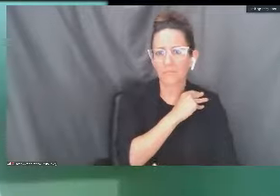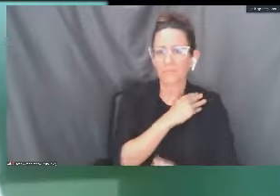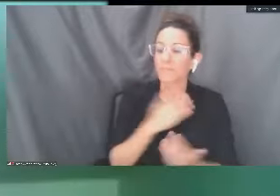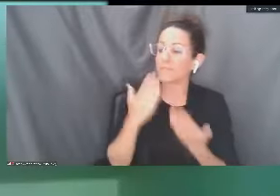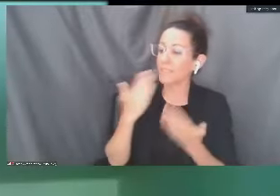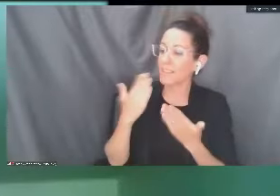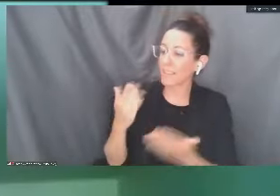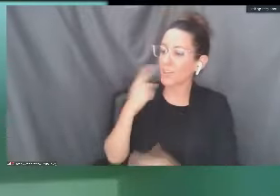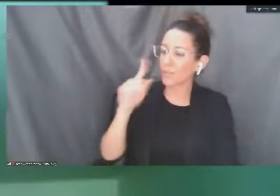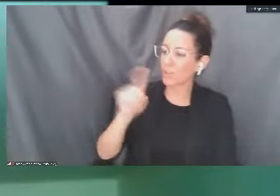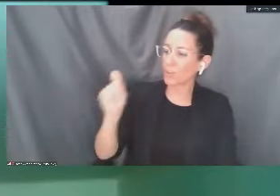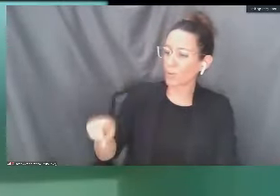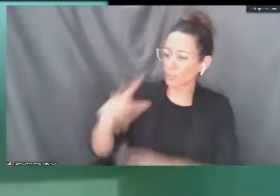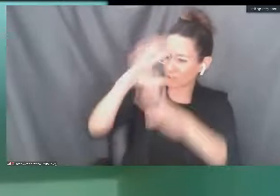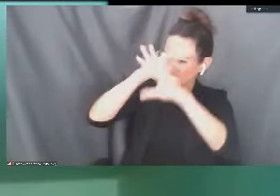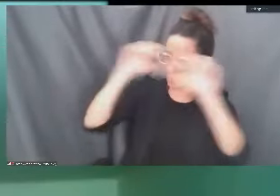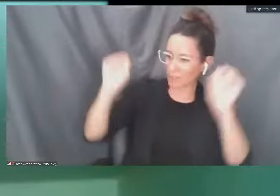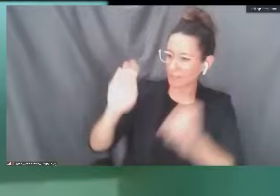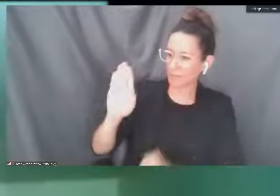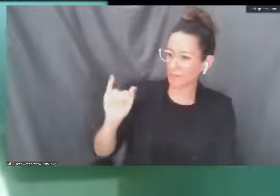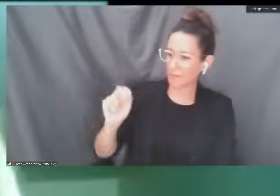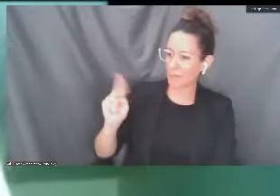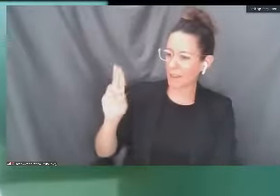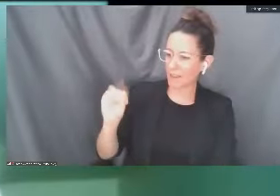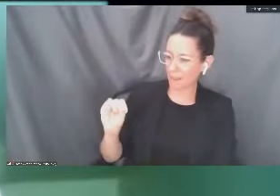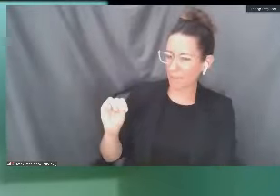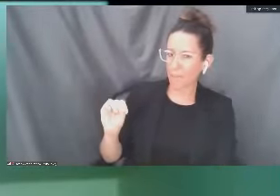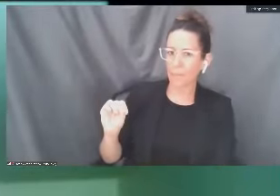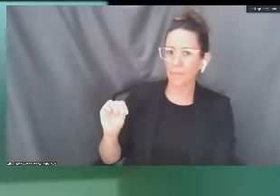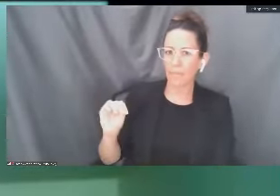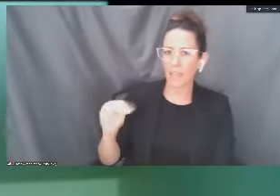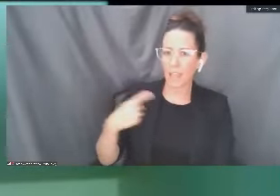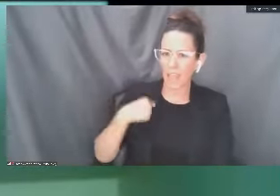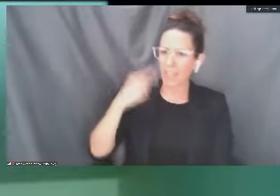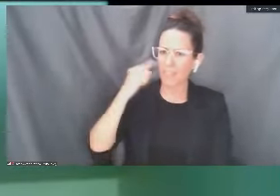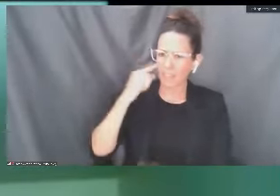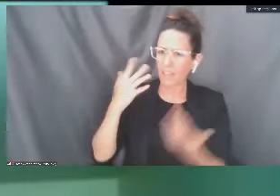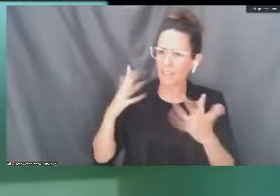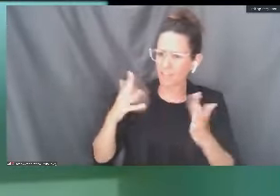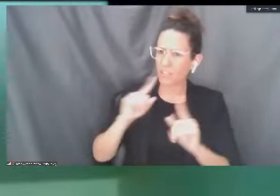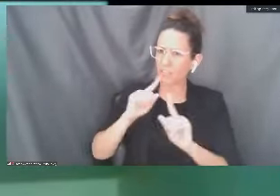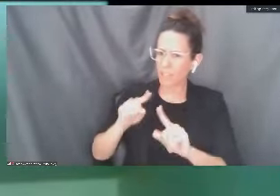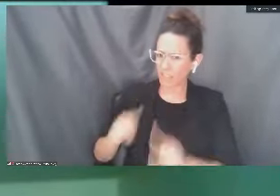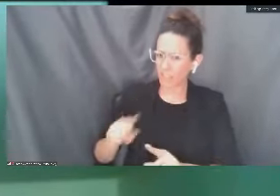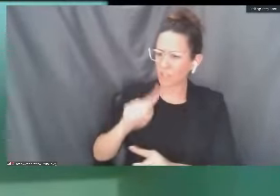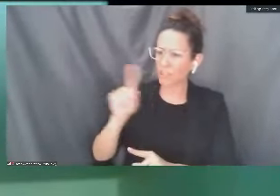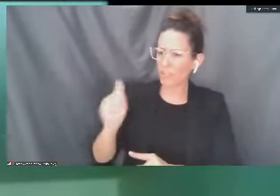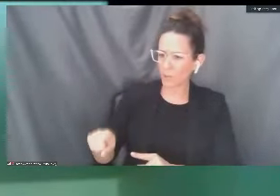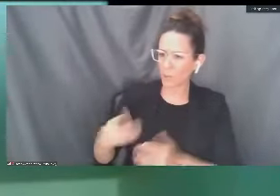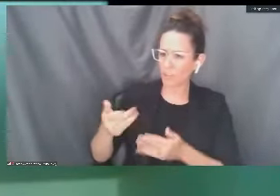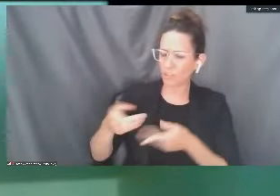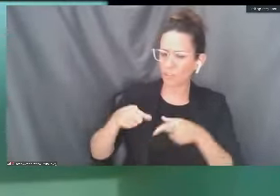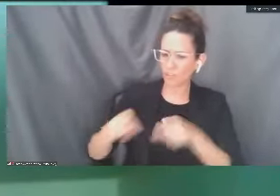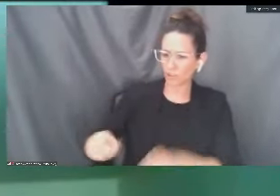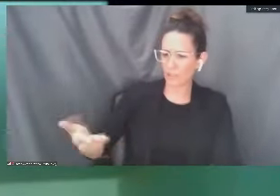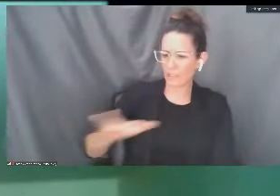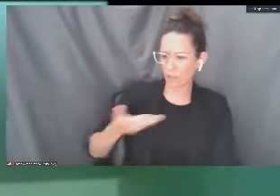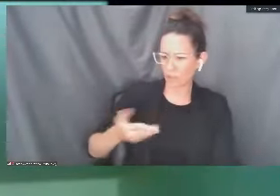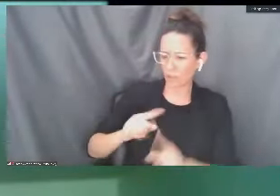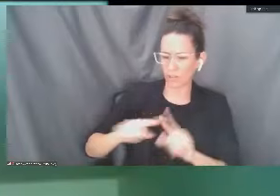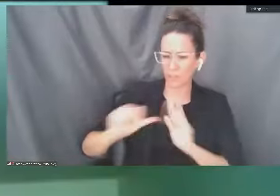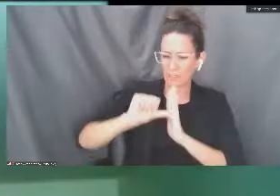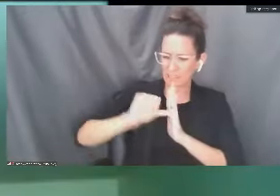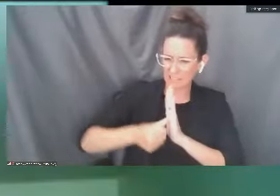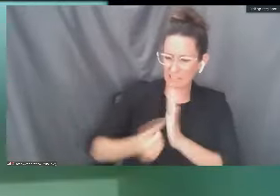Thank you, President Bynum. I believe that I answered most of this question in the introduction, but let me just be